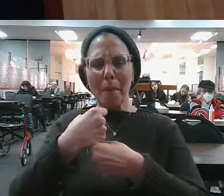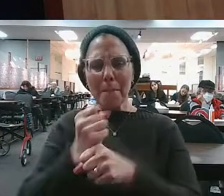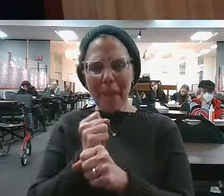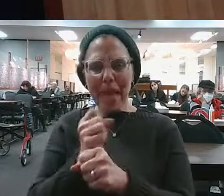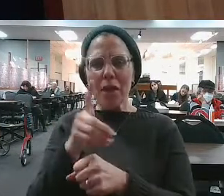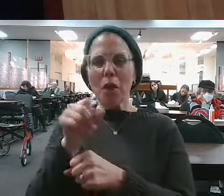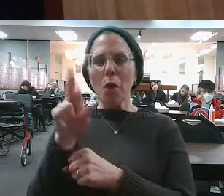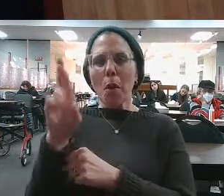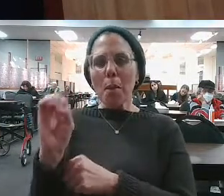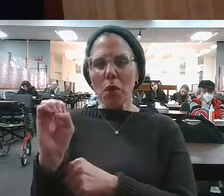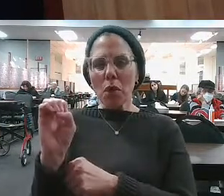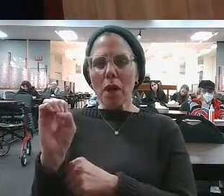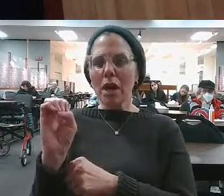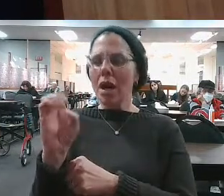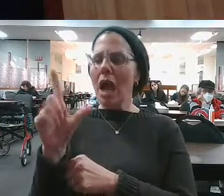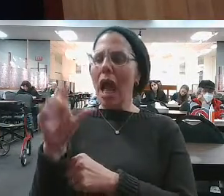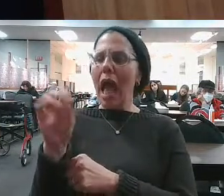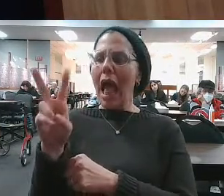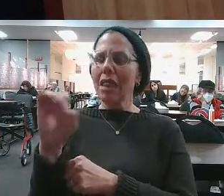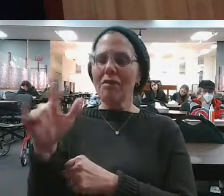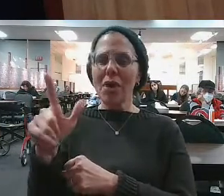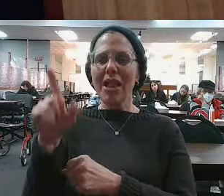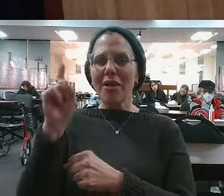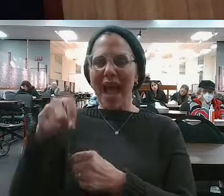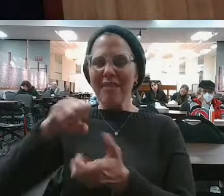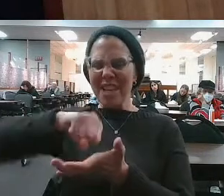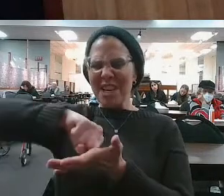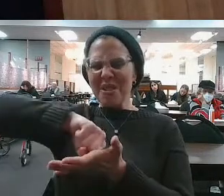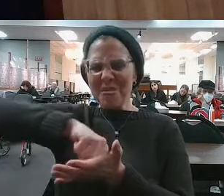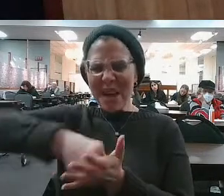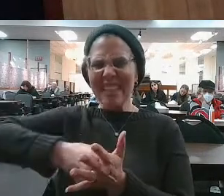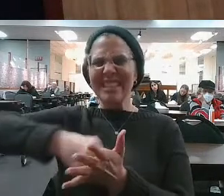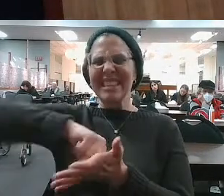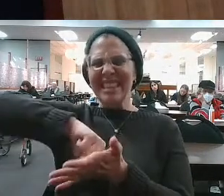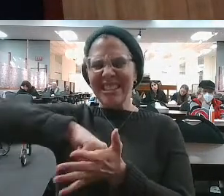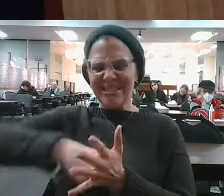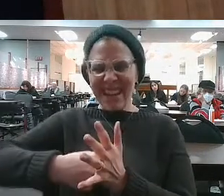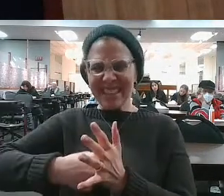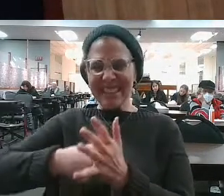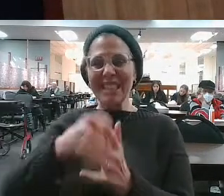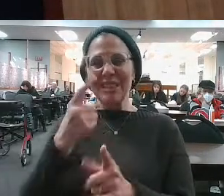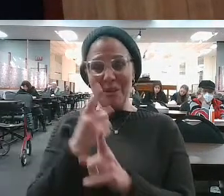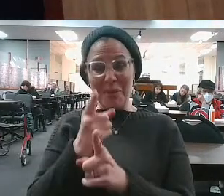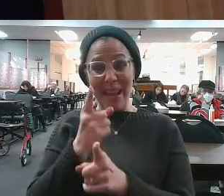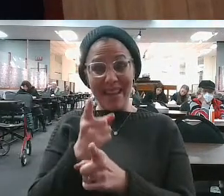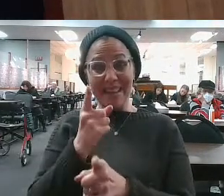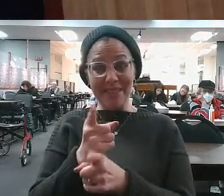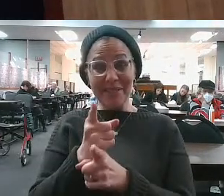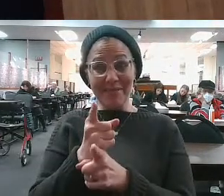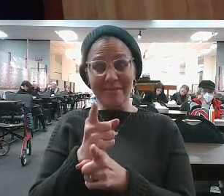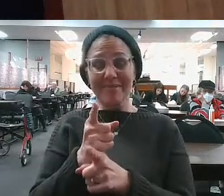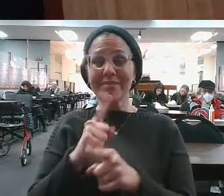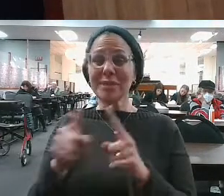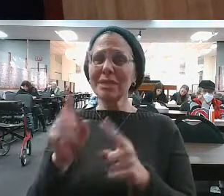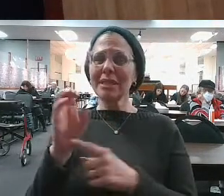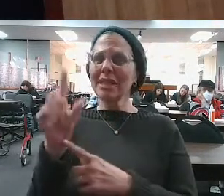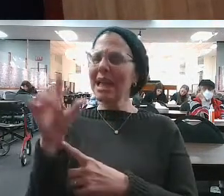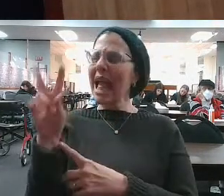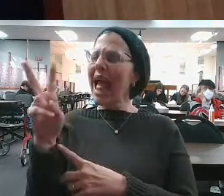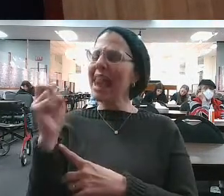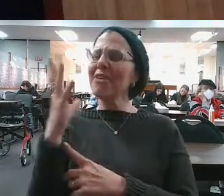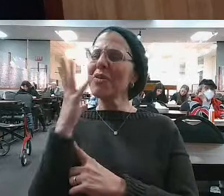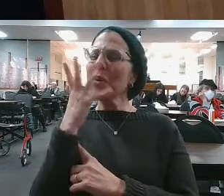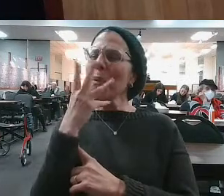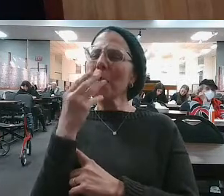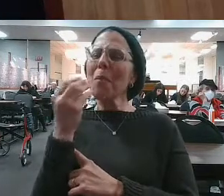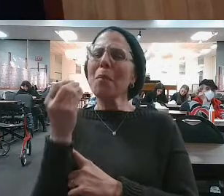There's only one way to get olive oil, which is how? You crush the aleph. I bet the aleph is so beautiful.